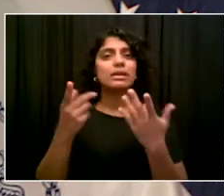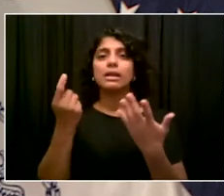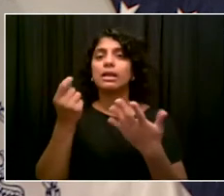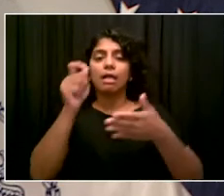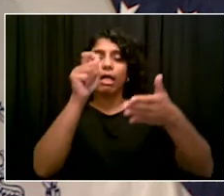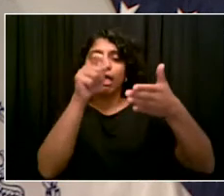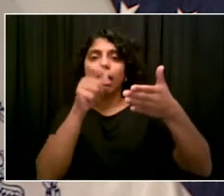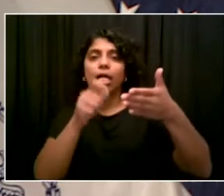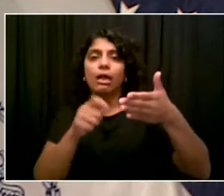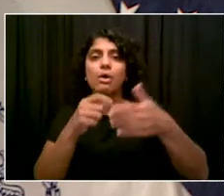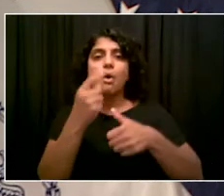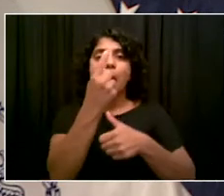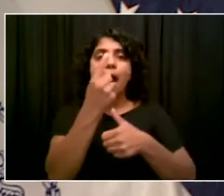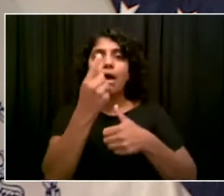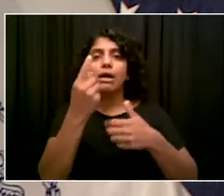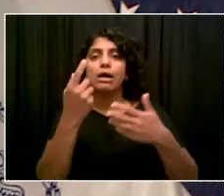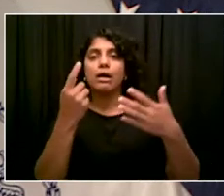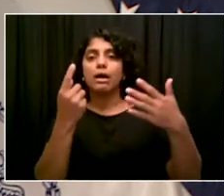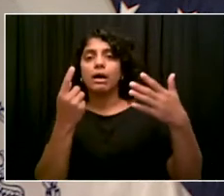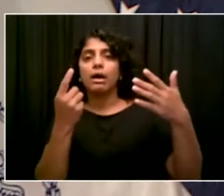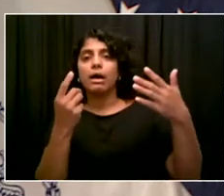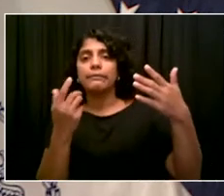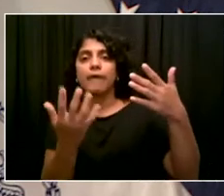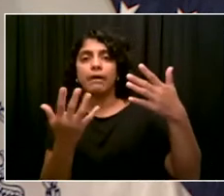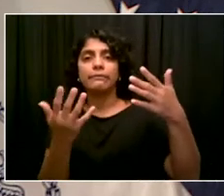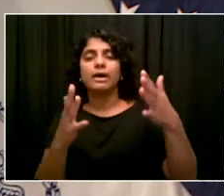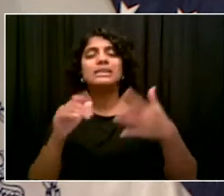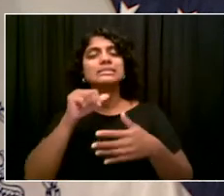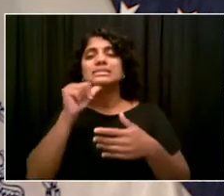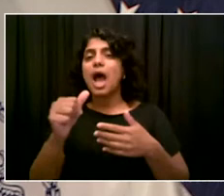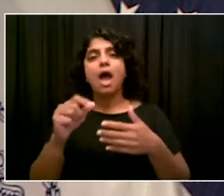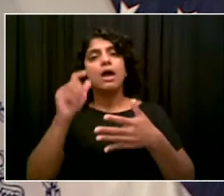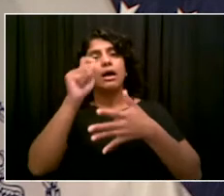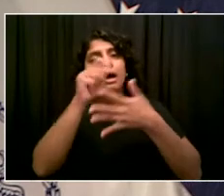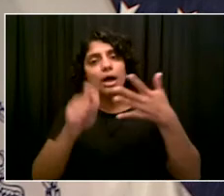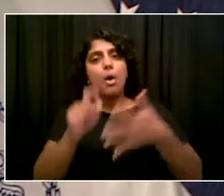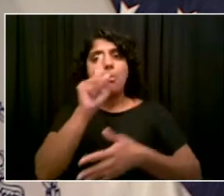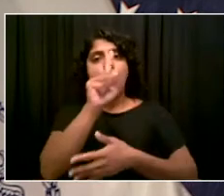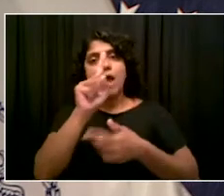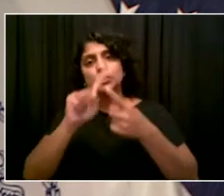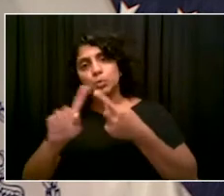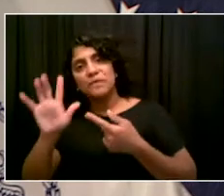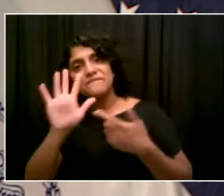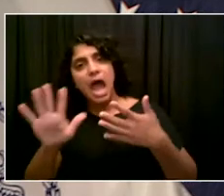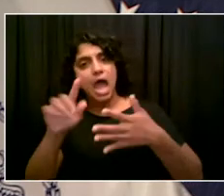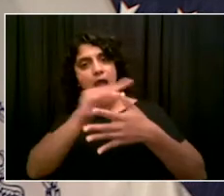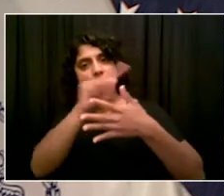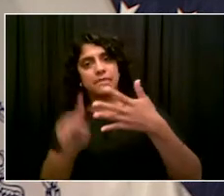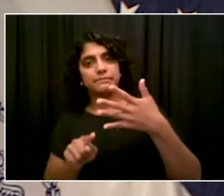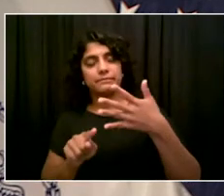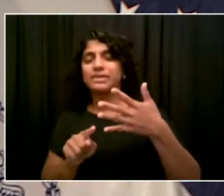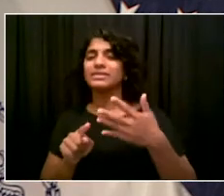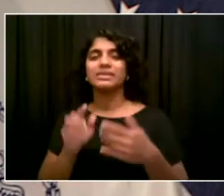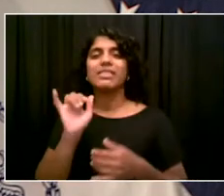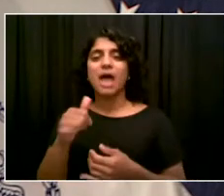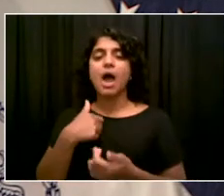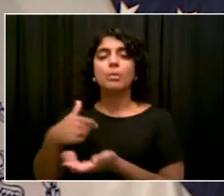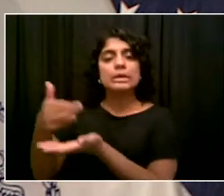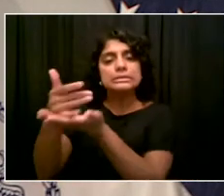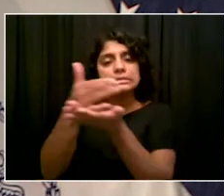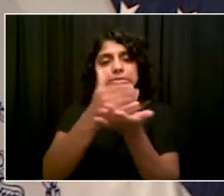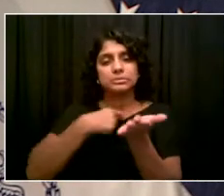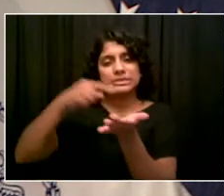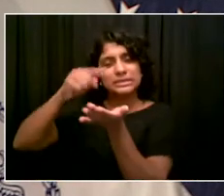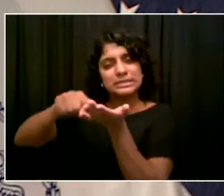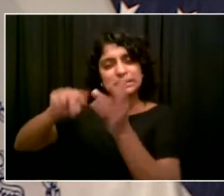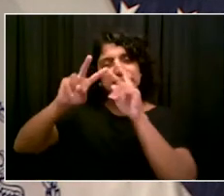skew, then I think it's time to reassess. Because what I don't want to see is a system that enfranchises some people and not others. And we